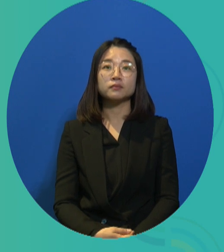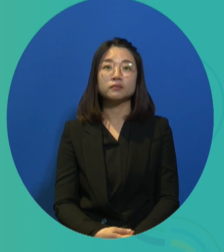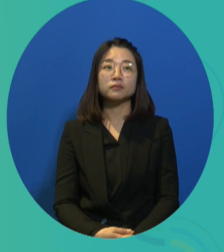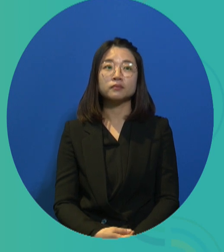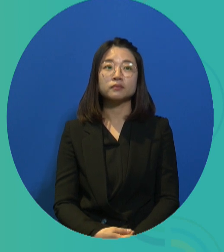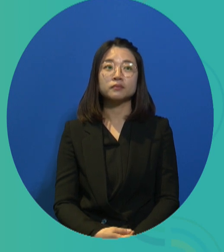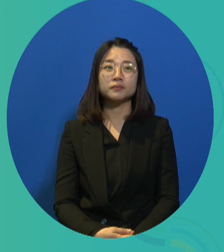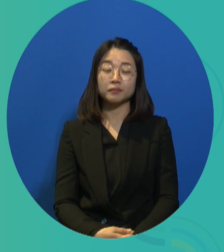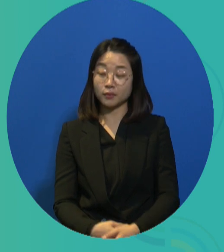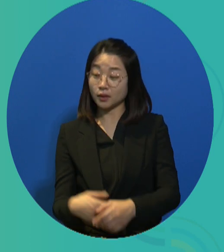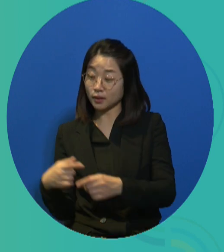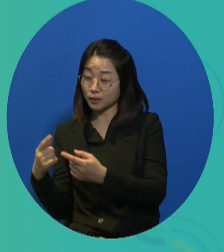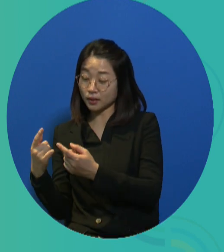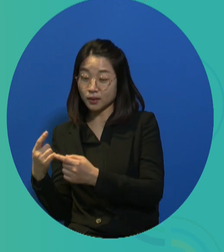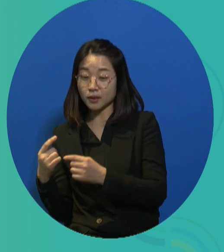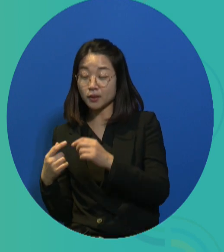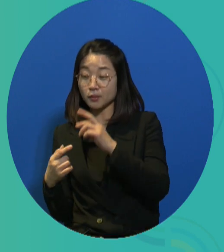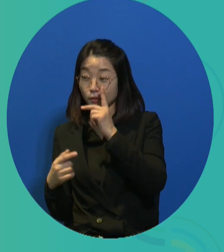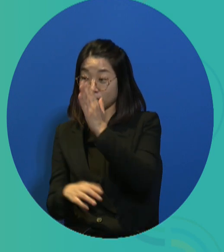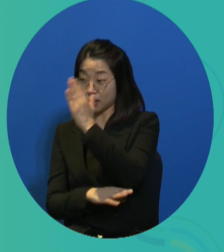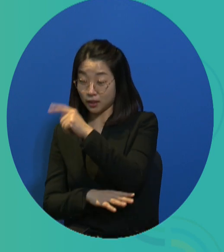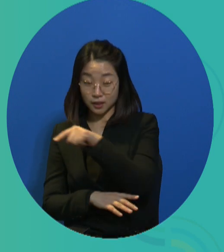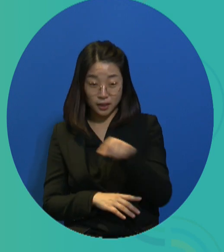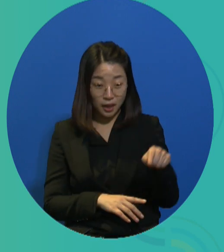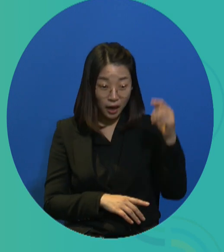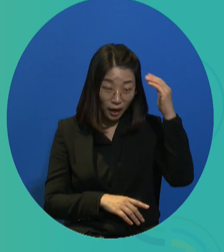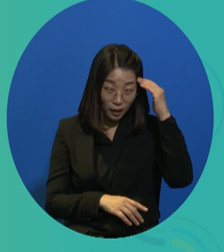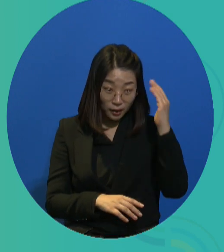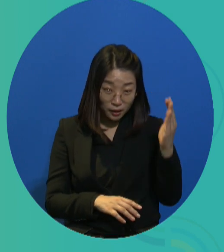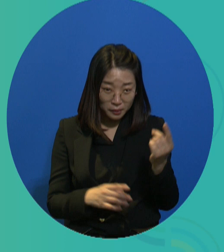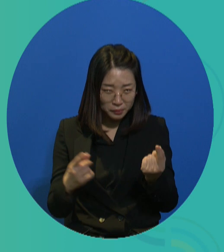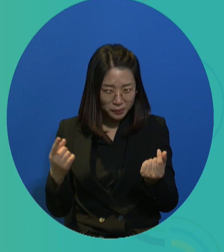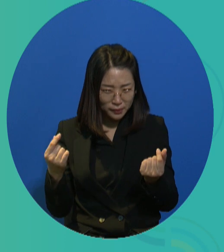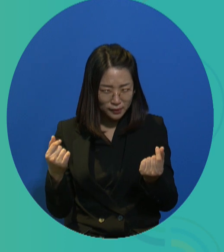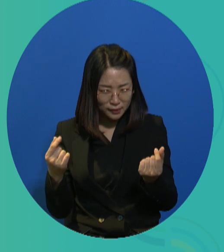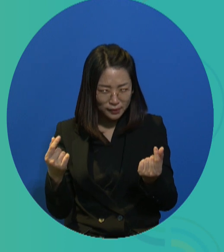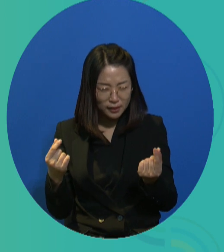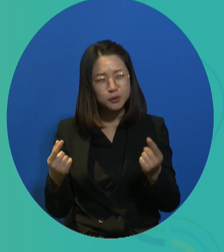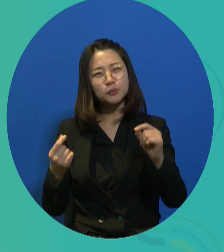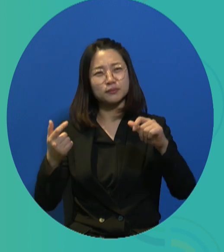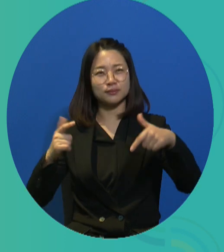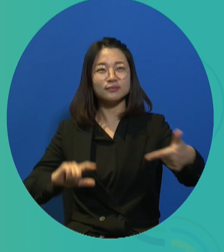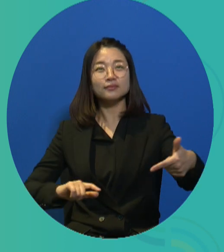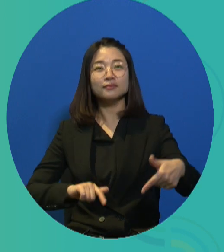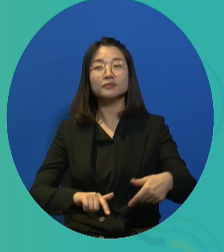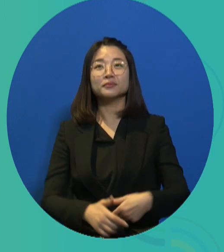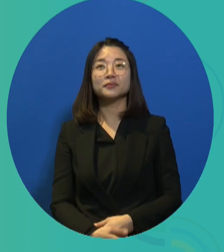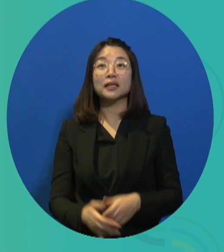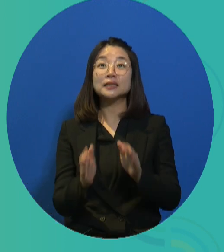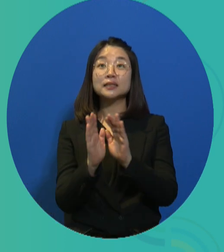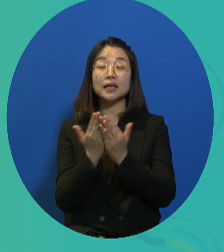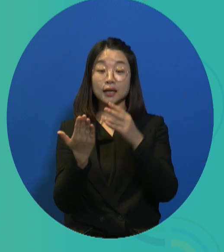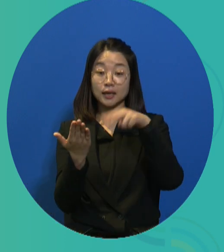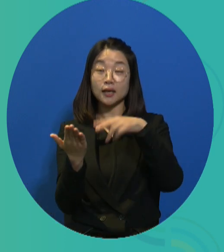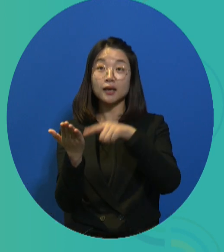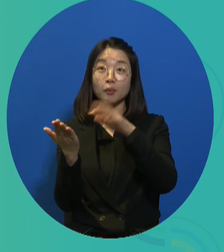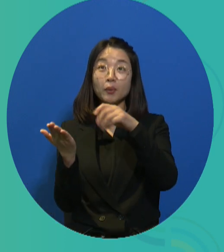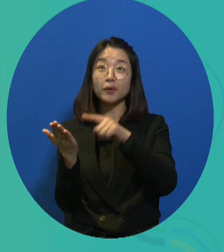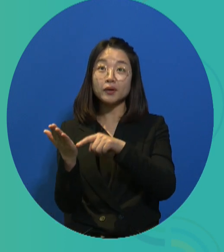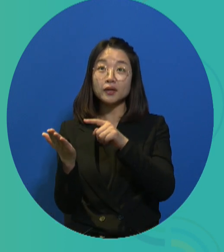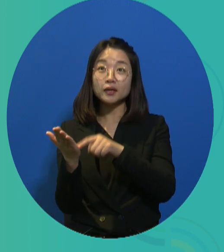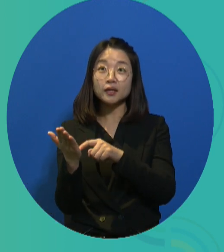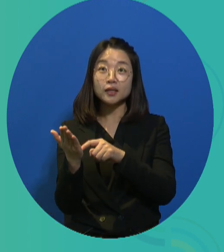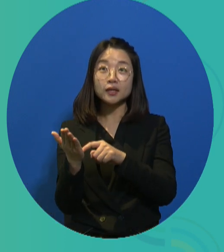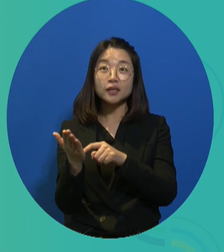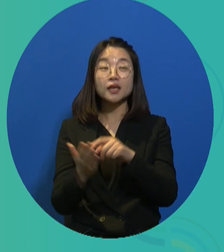presidential candidate of a progressive party in Korea in the latest election. Ultimately, they are very similar in terms of